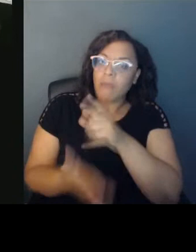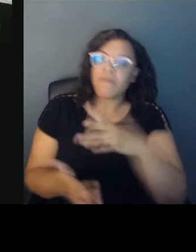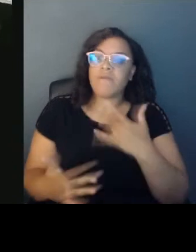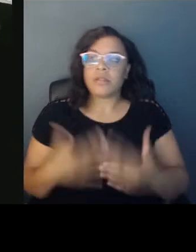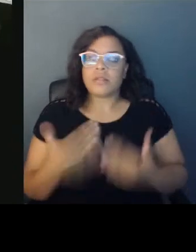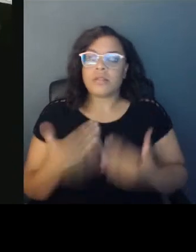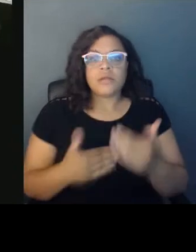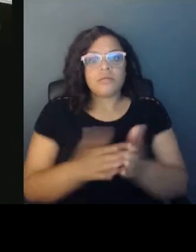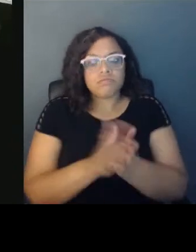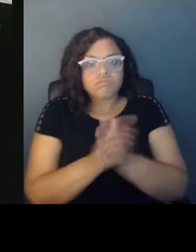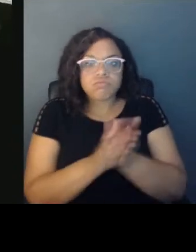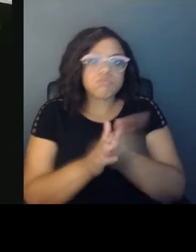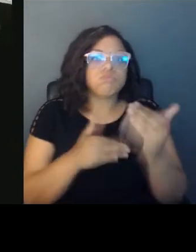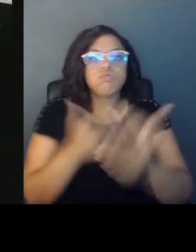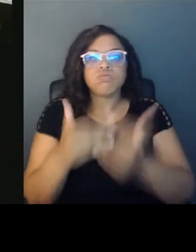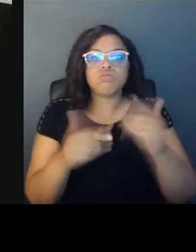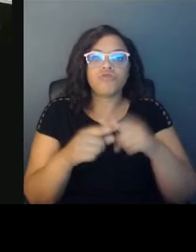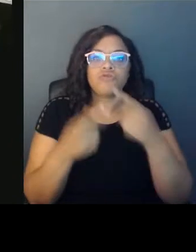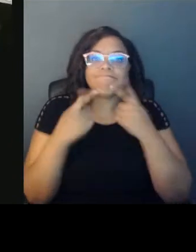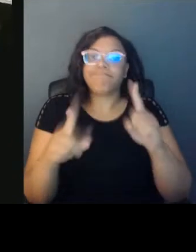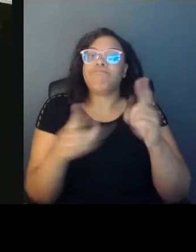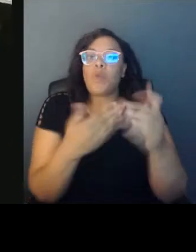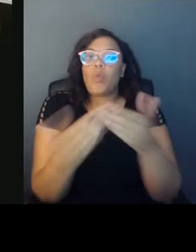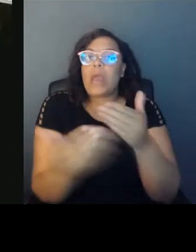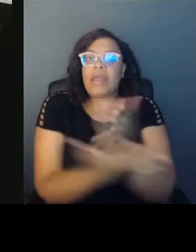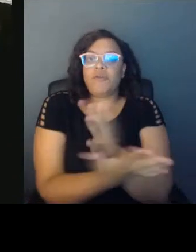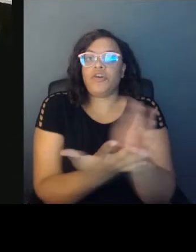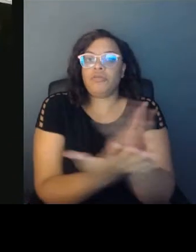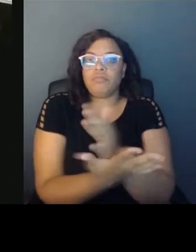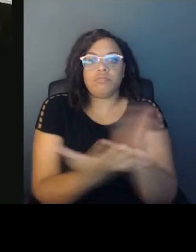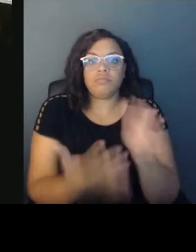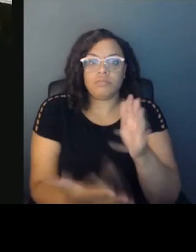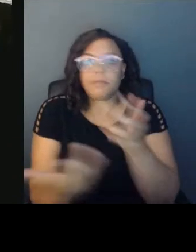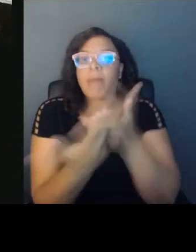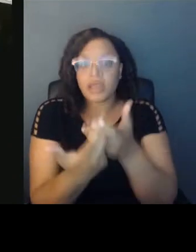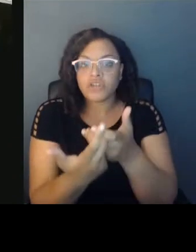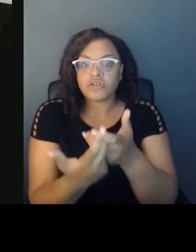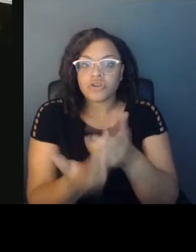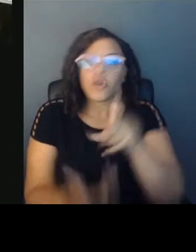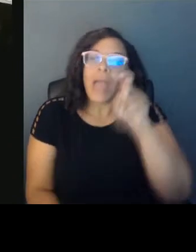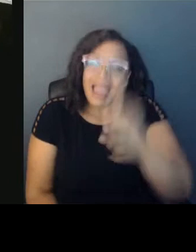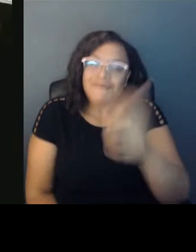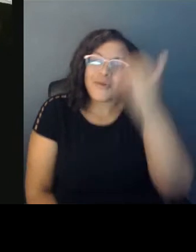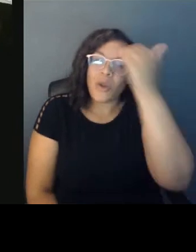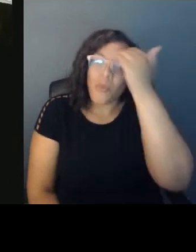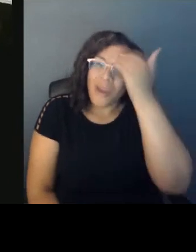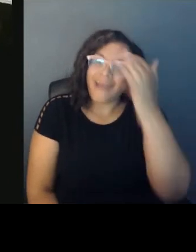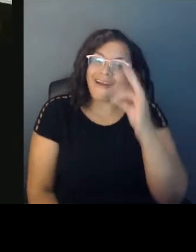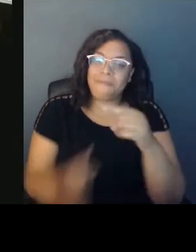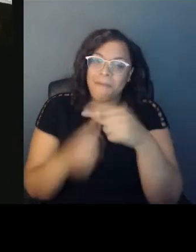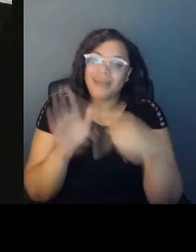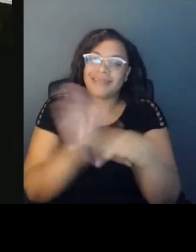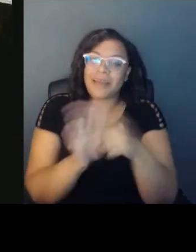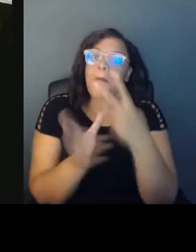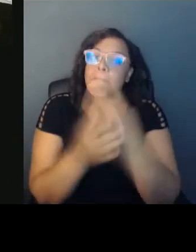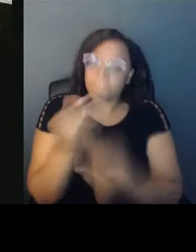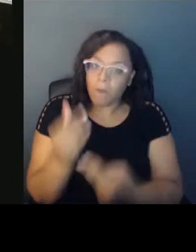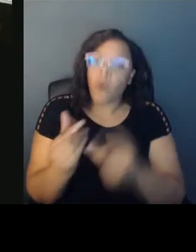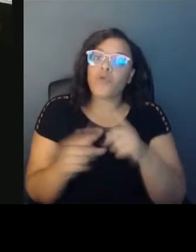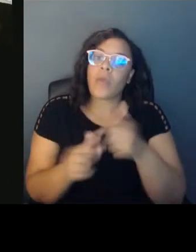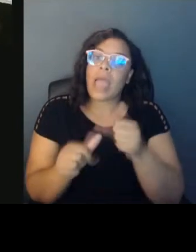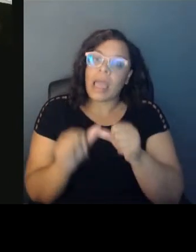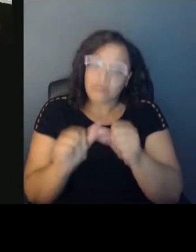whichever way is best for you. But you need to be aware of what's really happening so that you can push forward and that you can,